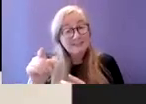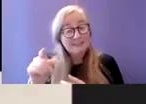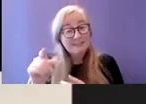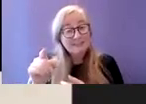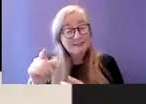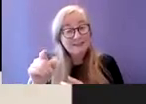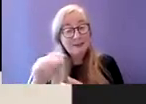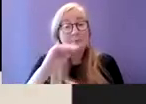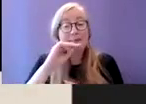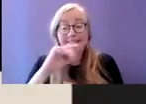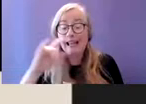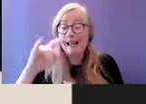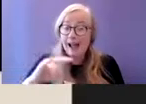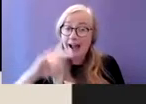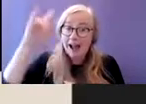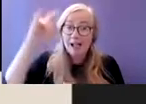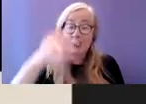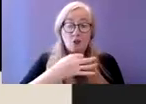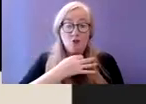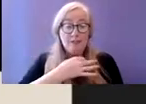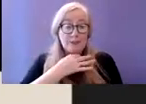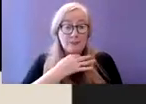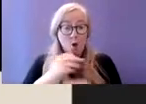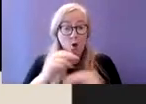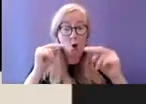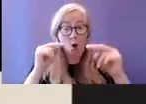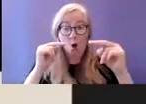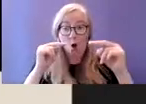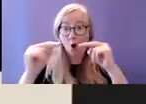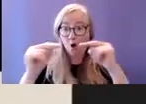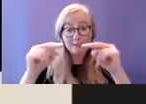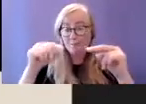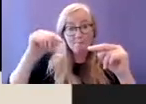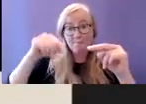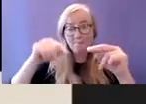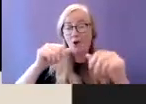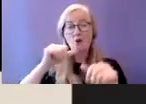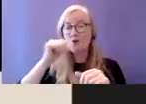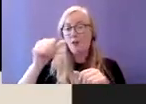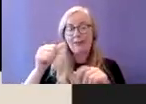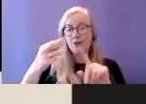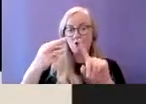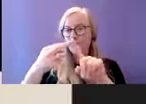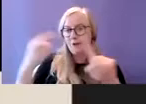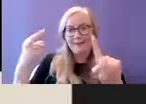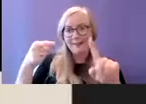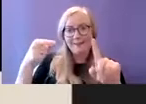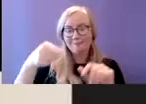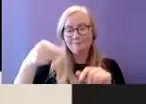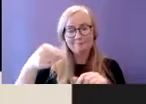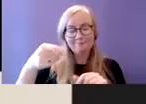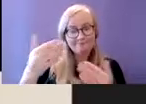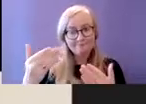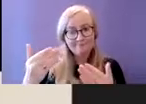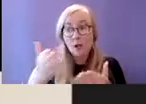which is under recognised which is my view of my own discernment there are high amounts of autistic